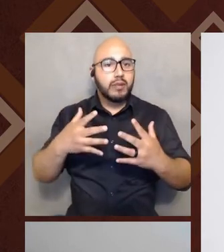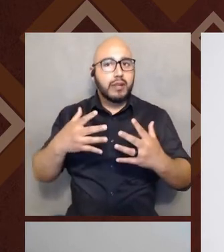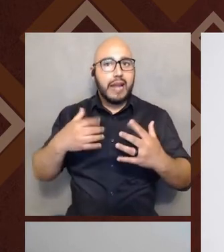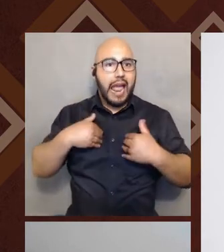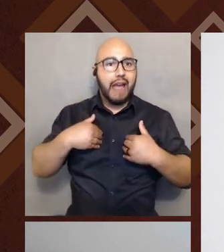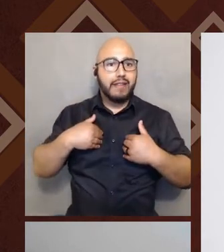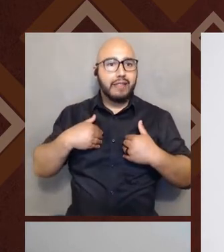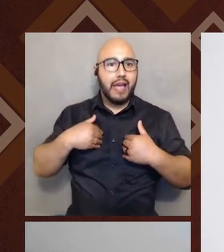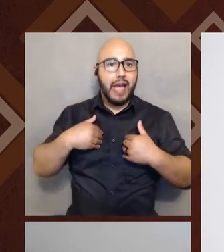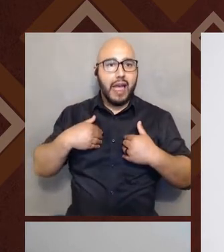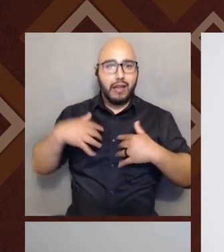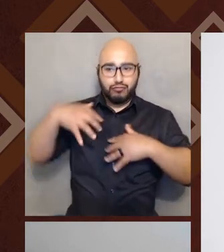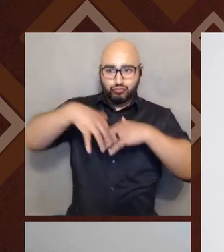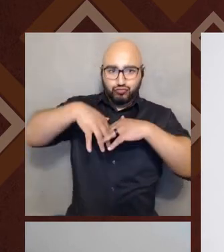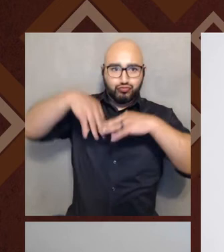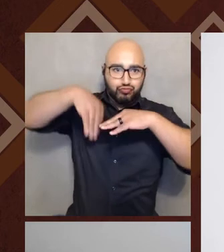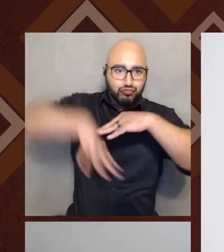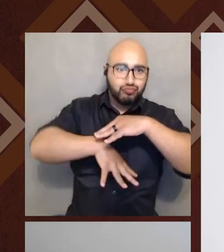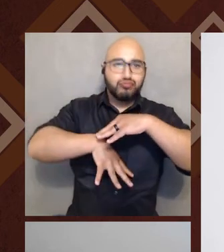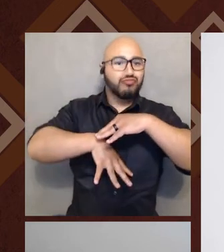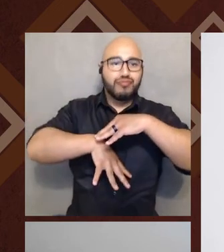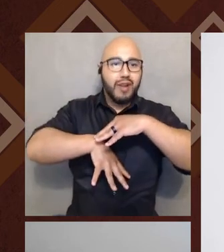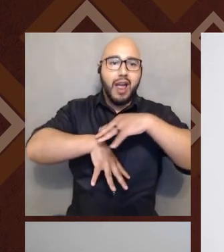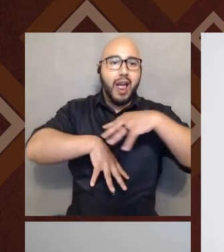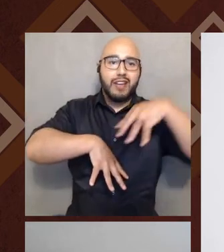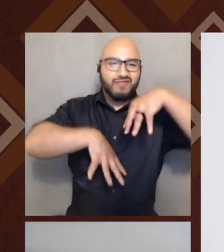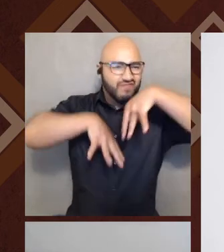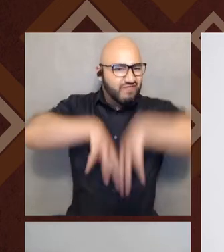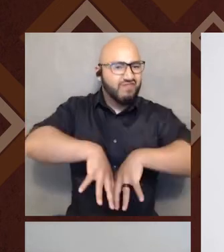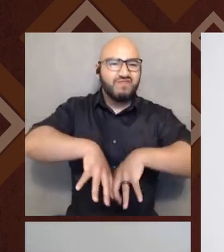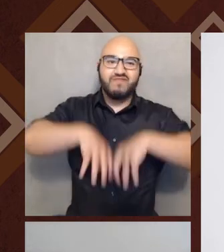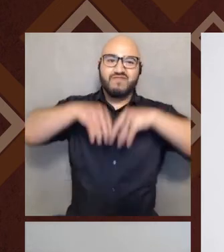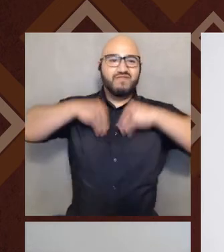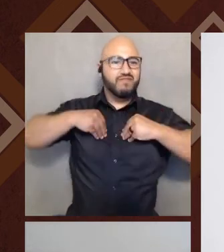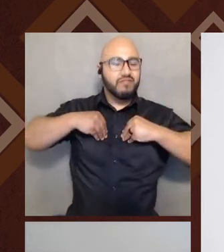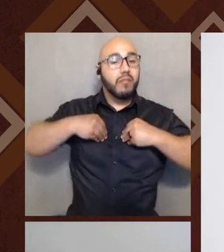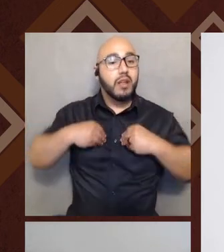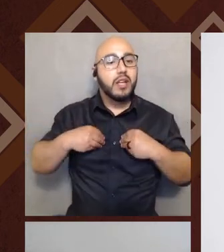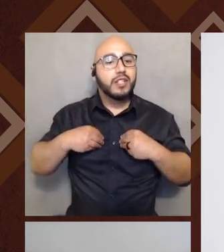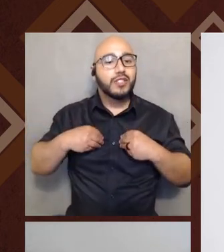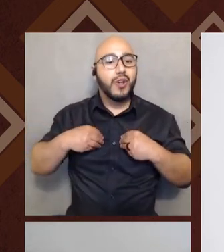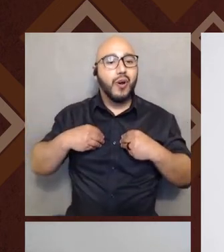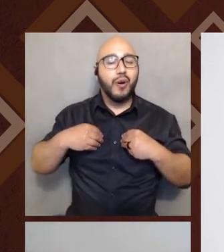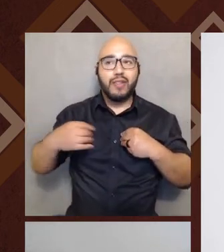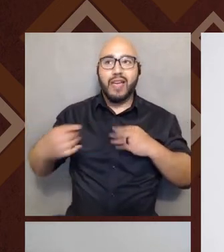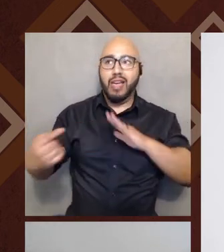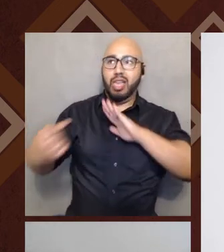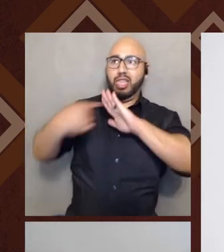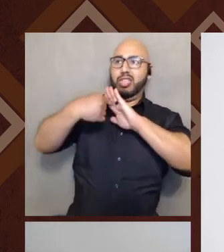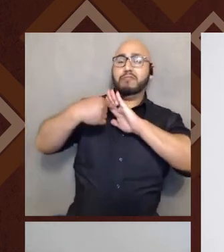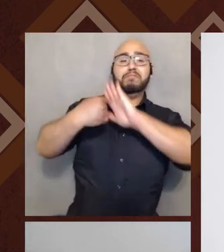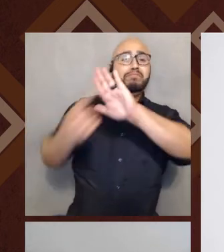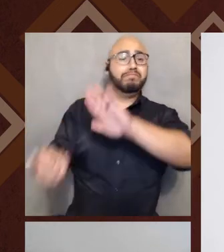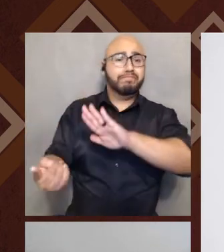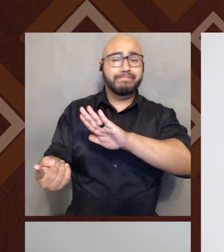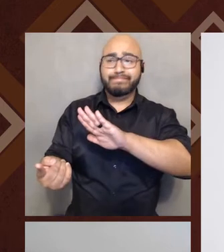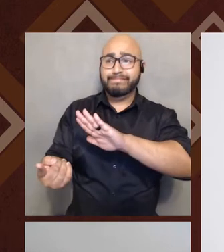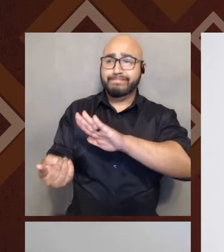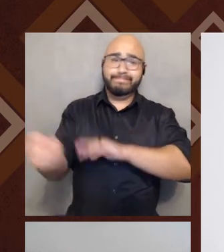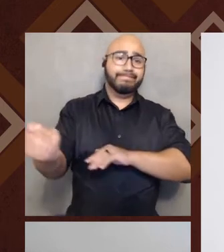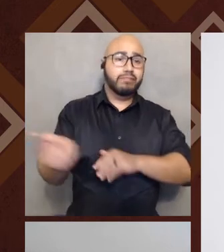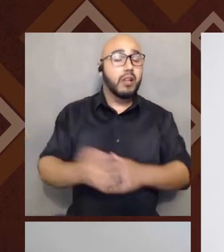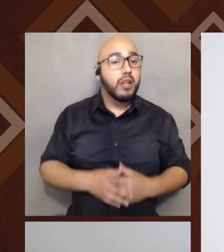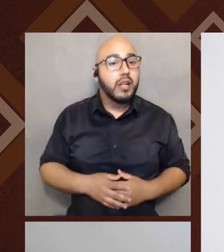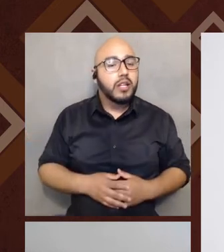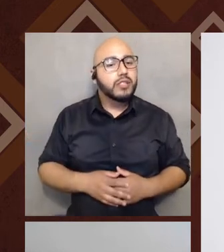it's an embracing of those roots. Right. And so it's an attempt to kind of flip, flip the whole idea of it. So, yeah. So I think, again,